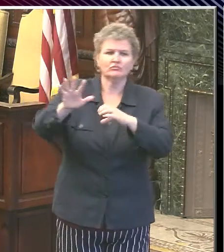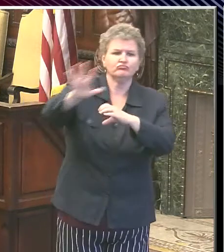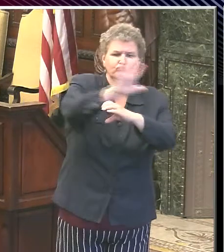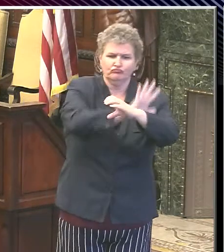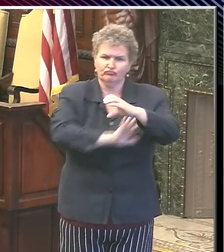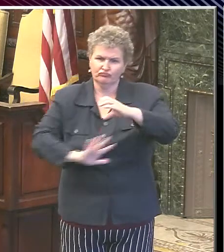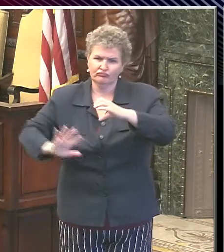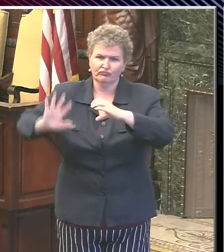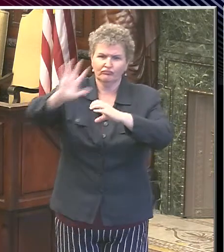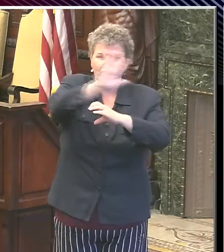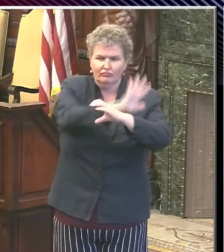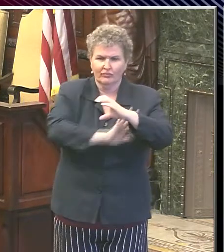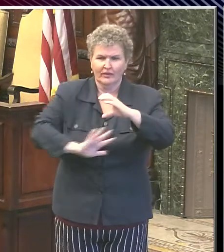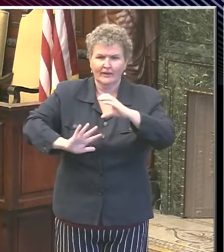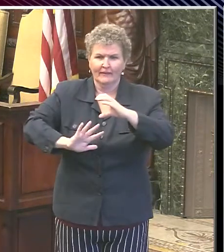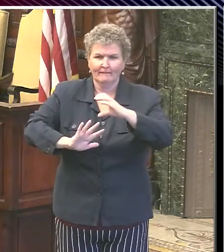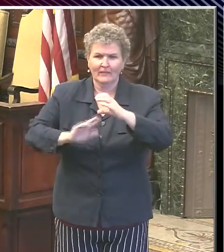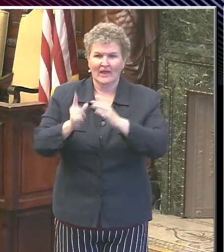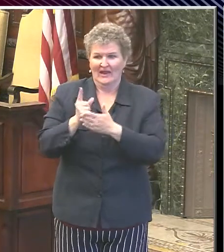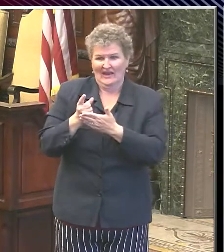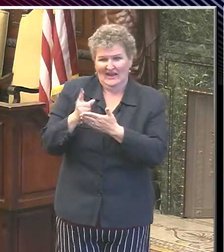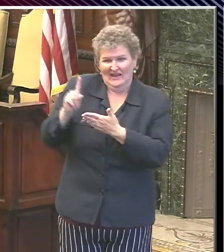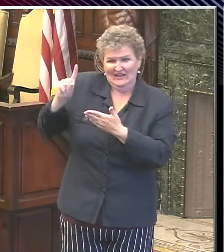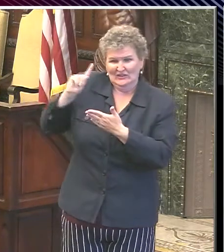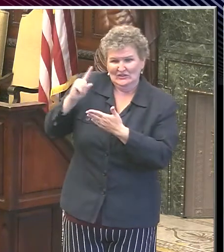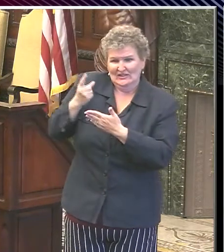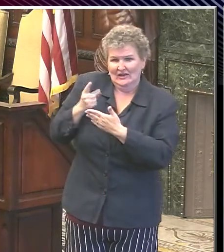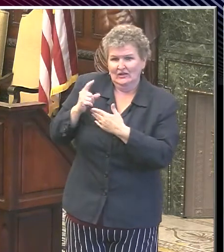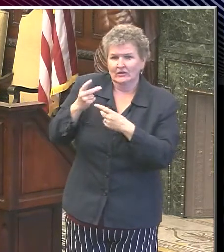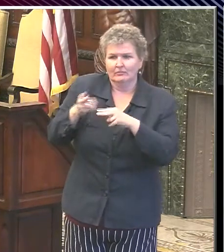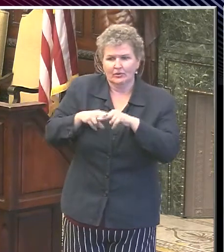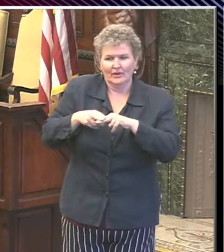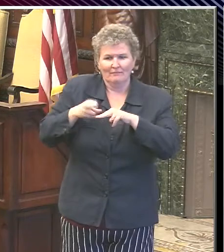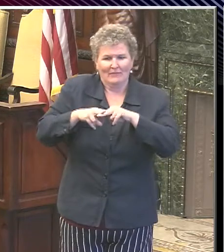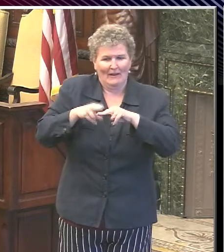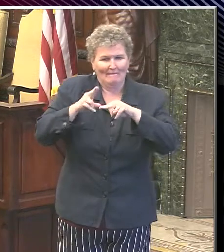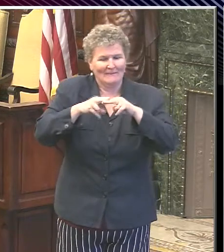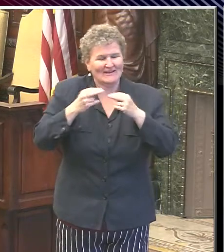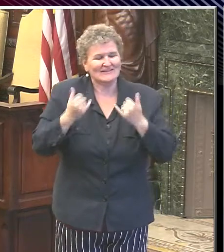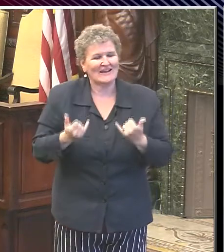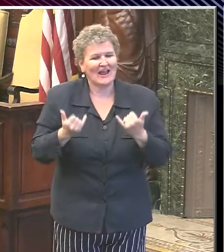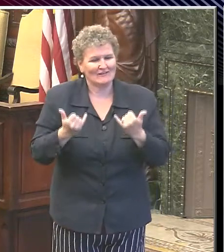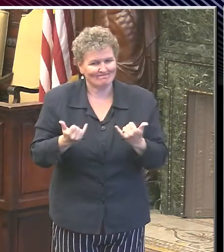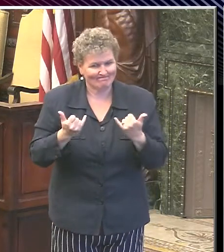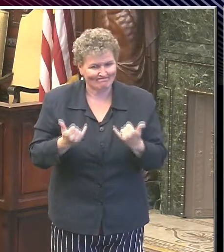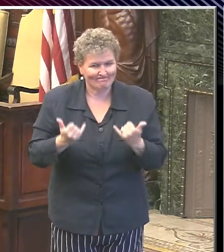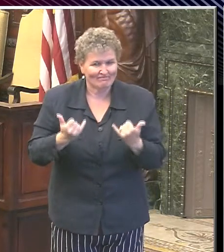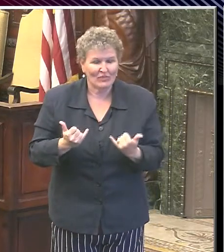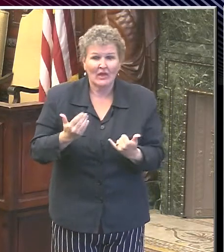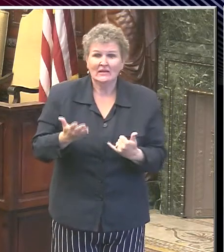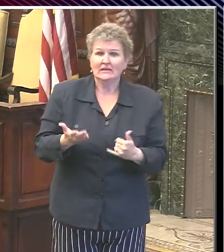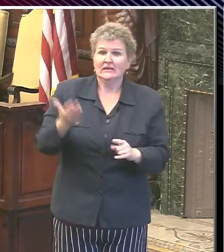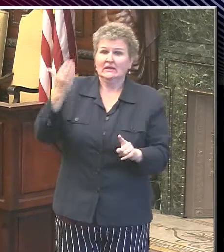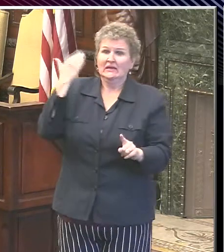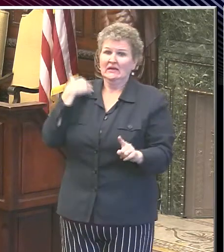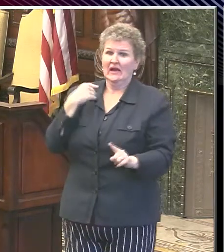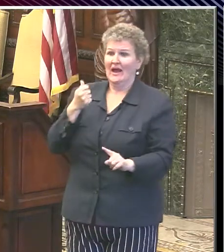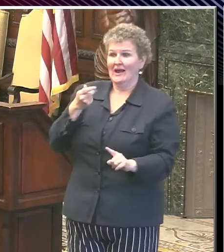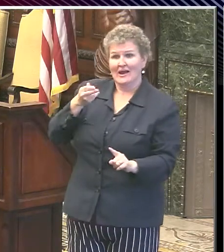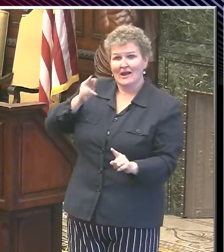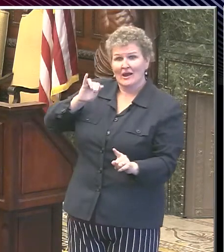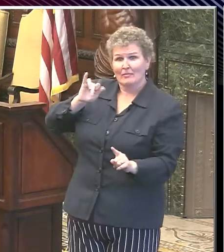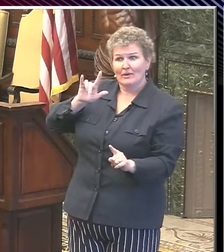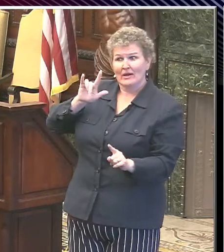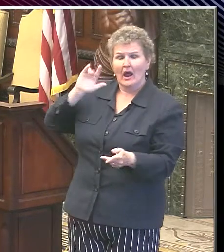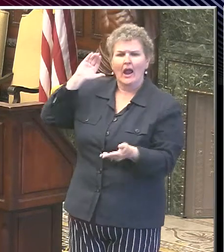slight increase from the numbers we had one week ago. Still, that was very low compared to the number of patients we had in the hospitals during the peak of the first epidemic wave